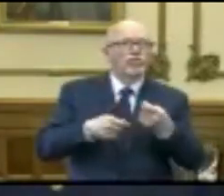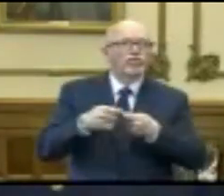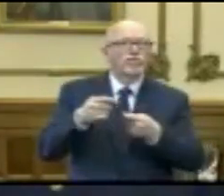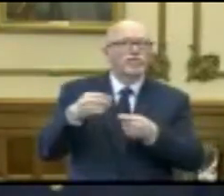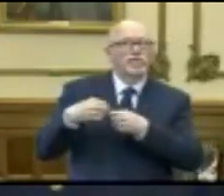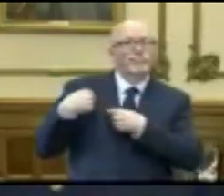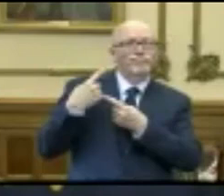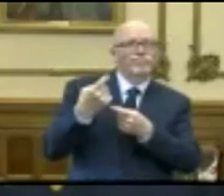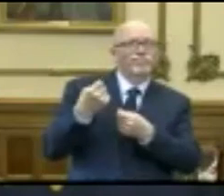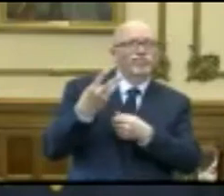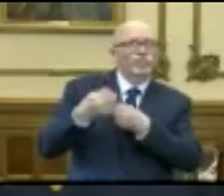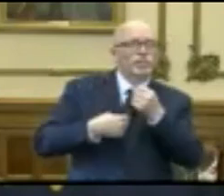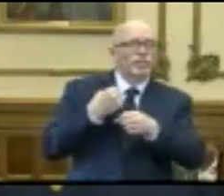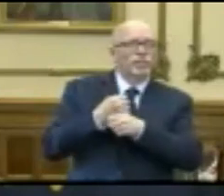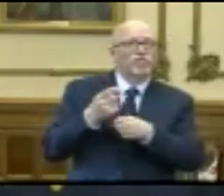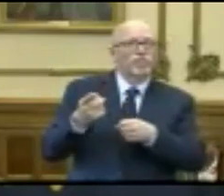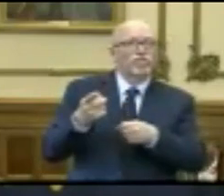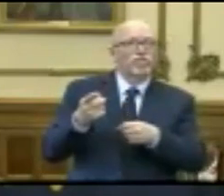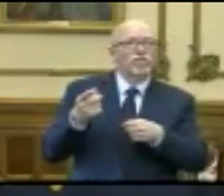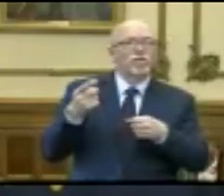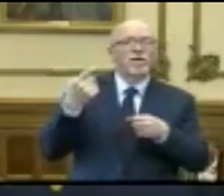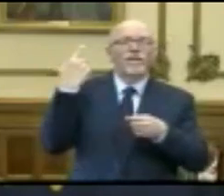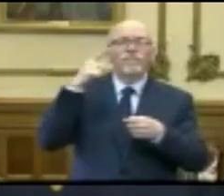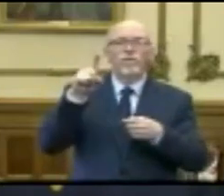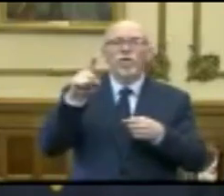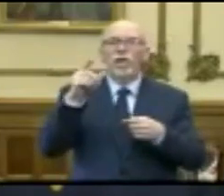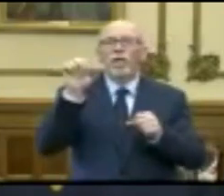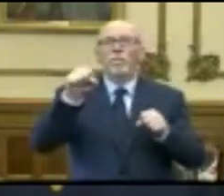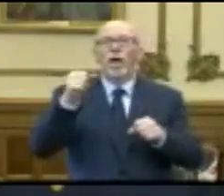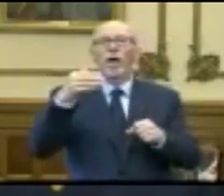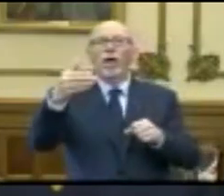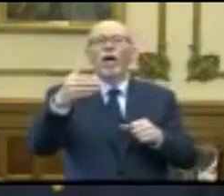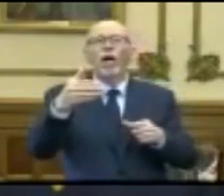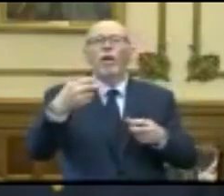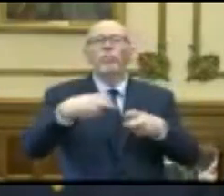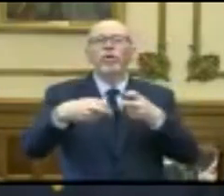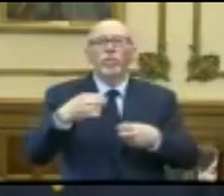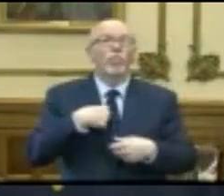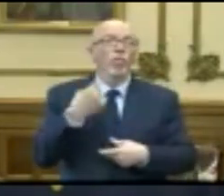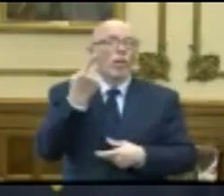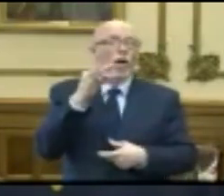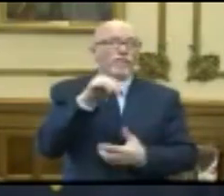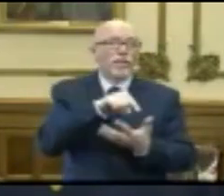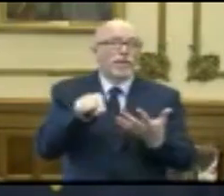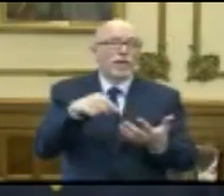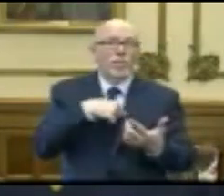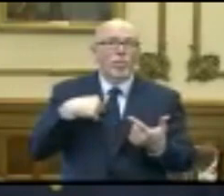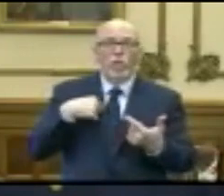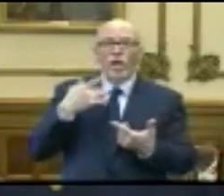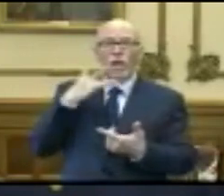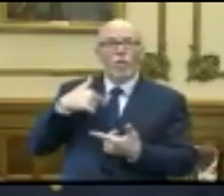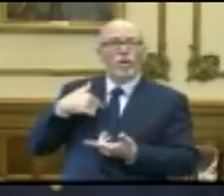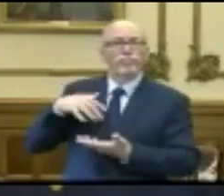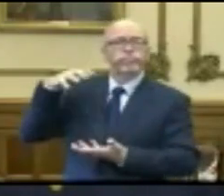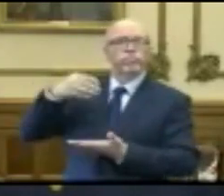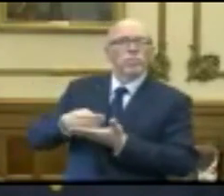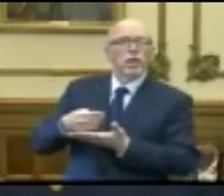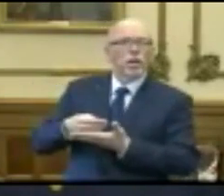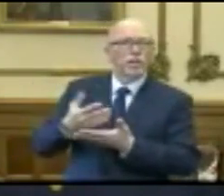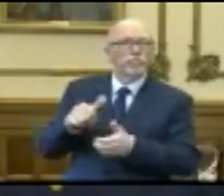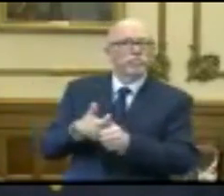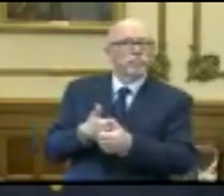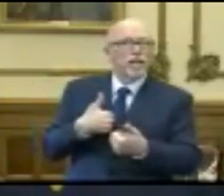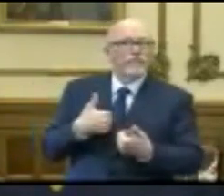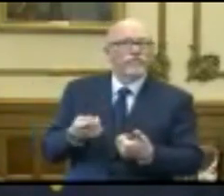the years to weather rainy days. Indiana is one of those states. And so we've been passionate as